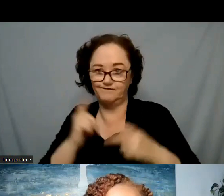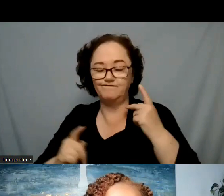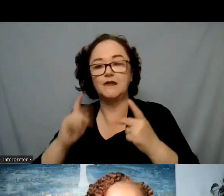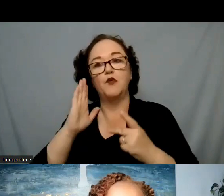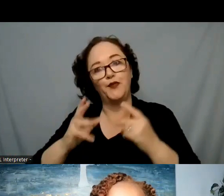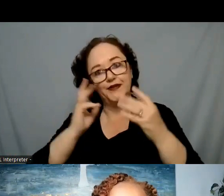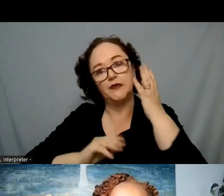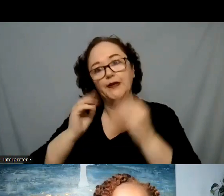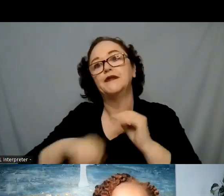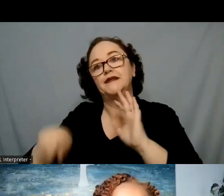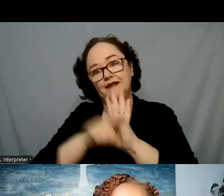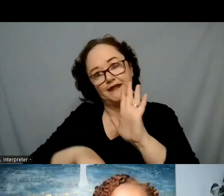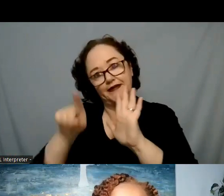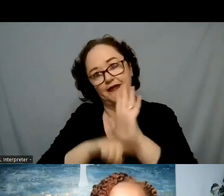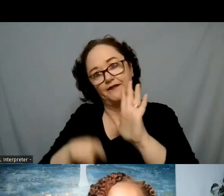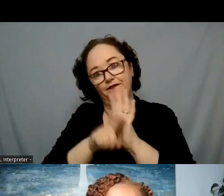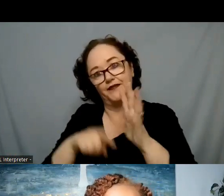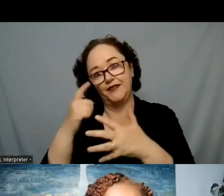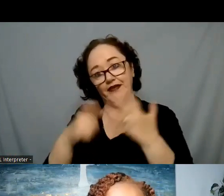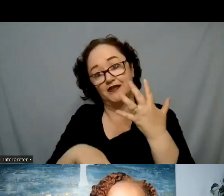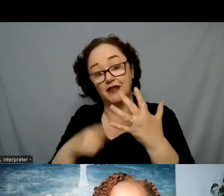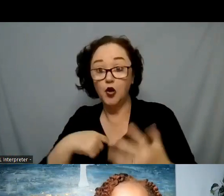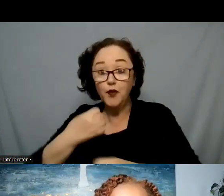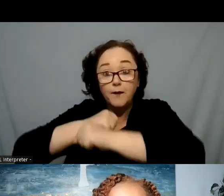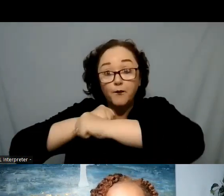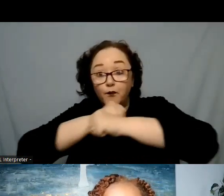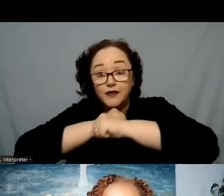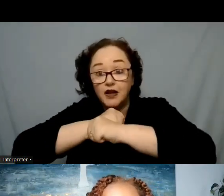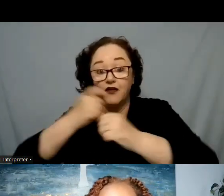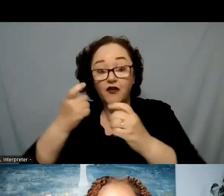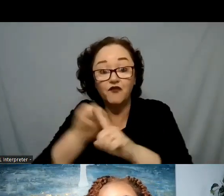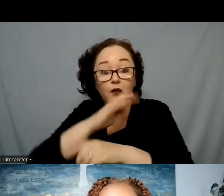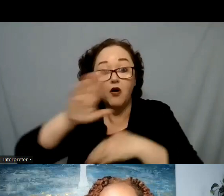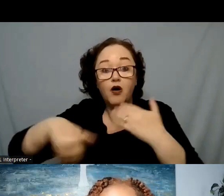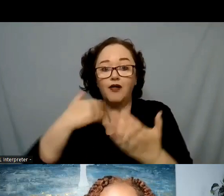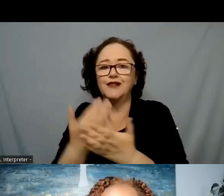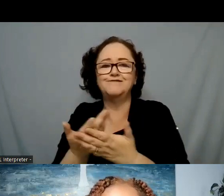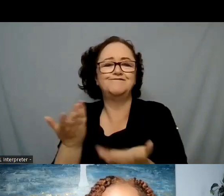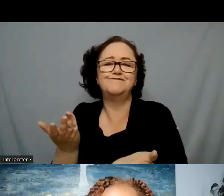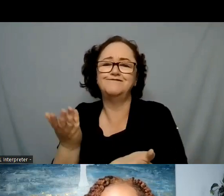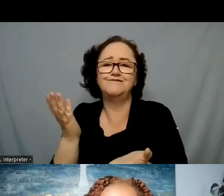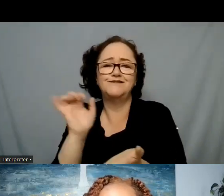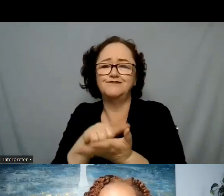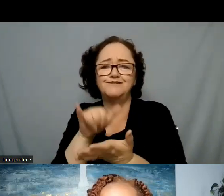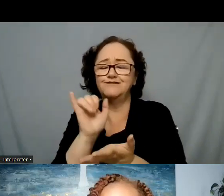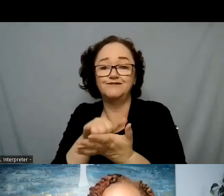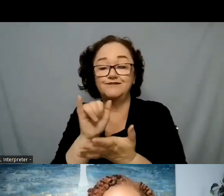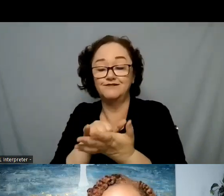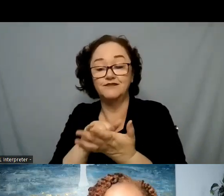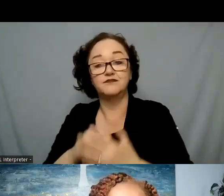everything but there are ways to build resilience there are ways that when a crisis happens